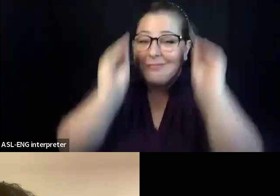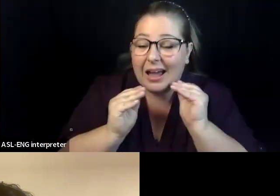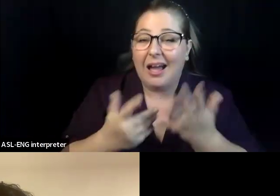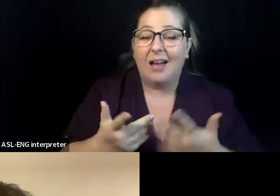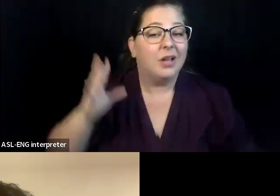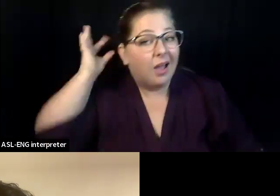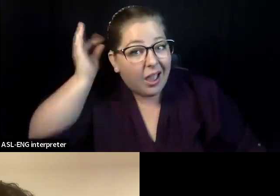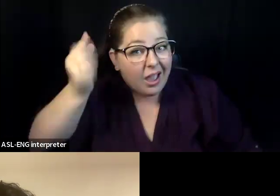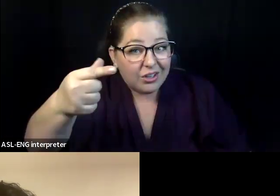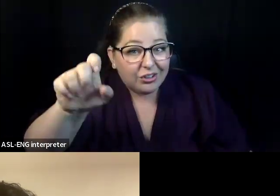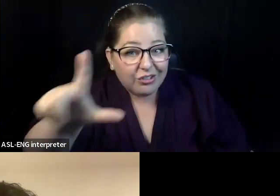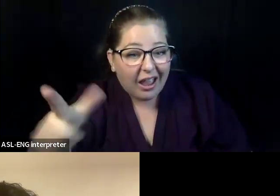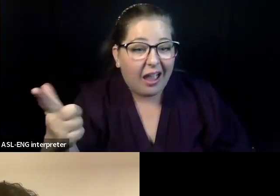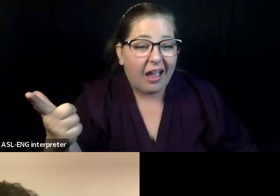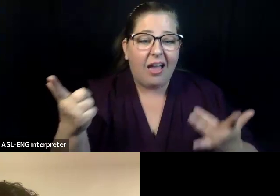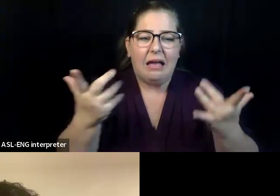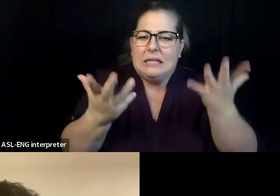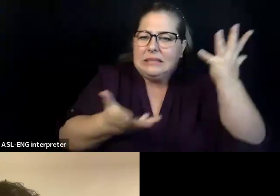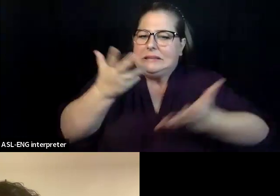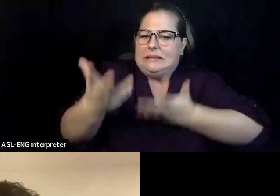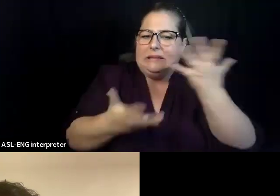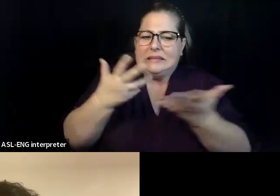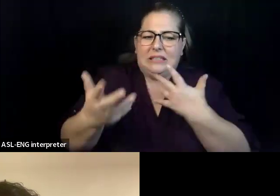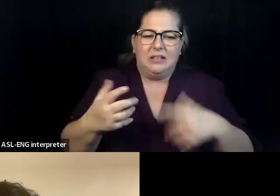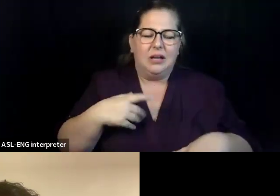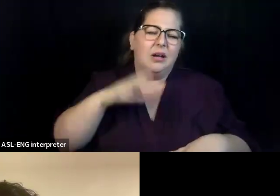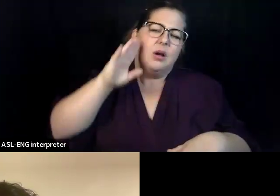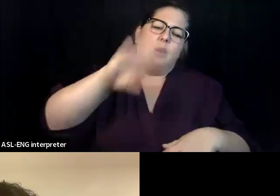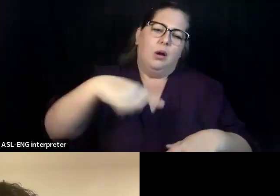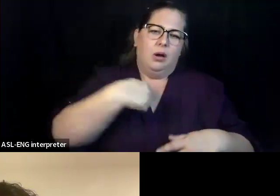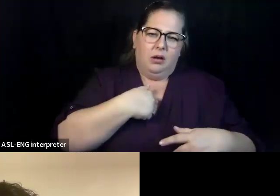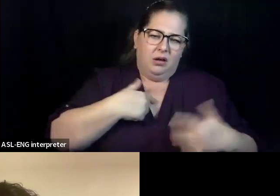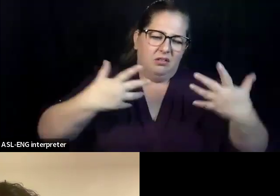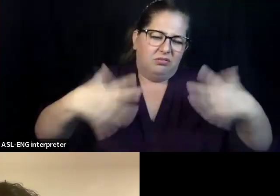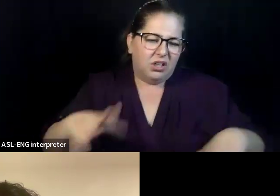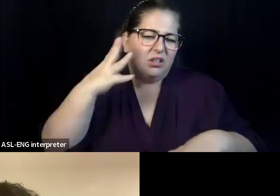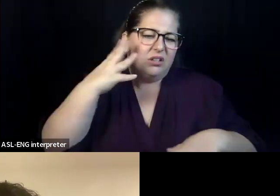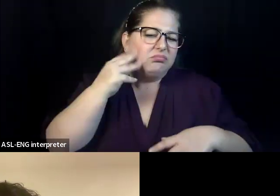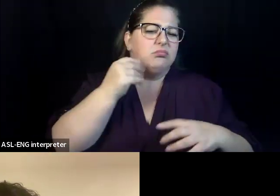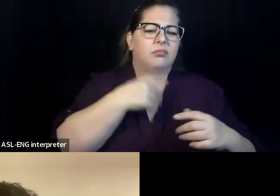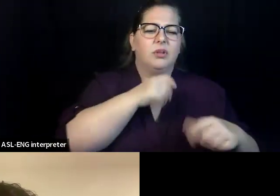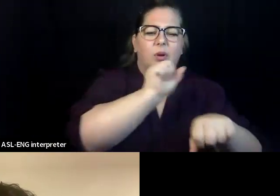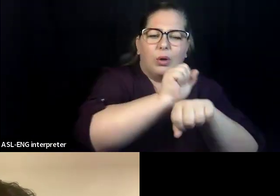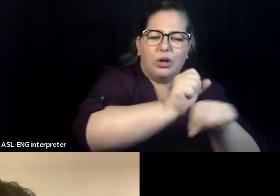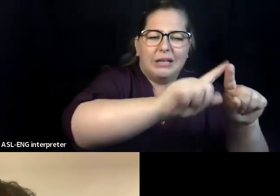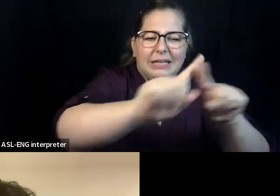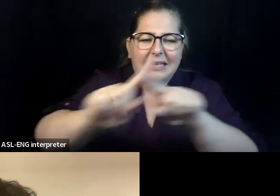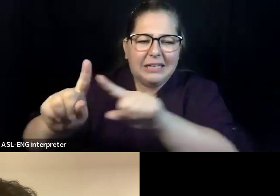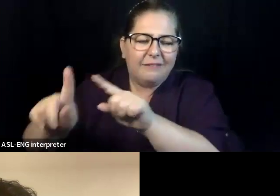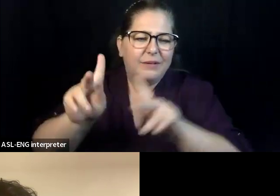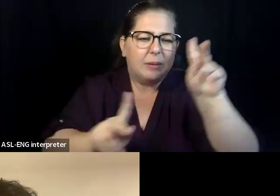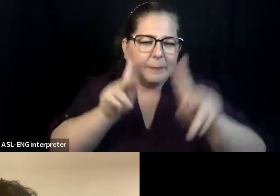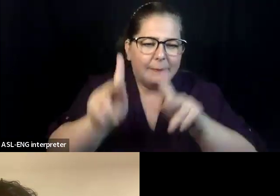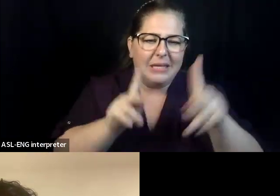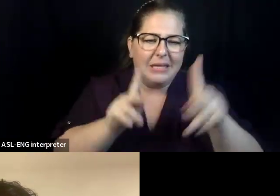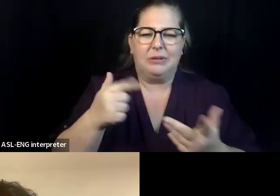people have said, well, my culture is not being represented here. And if it's, if I'm not getting to use this hair gel, it's not being